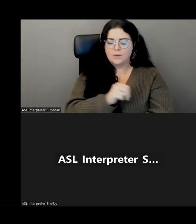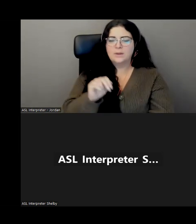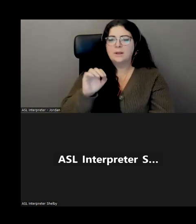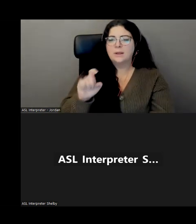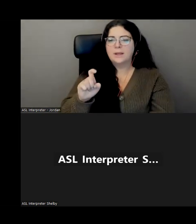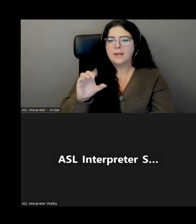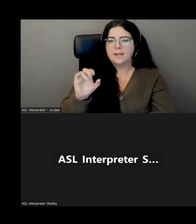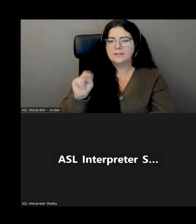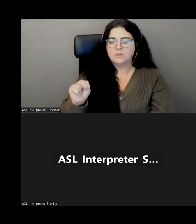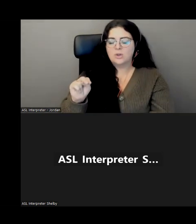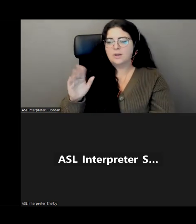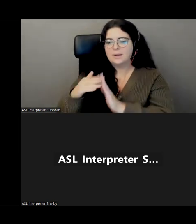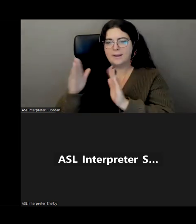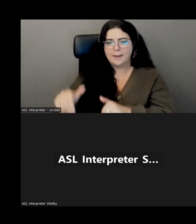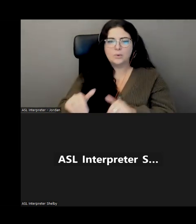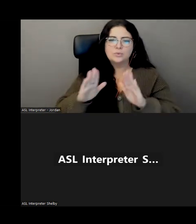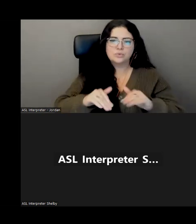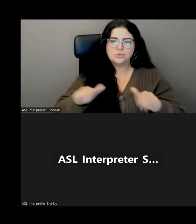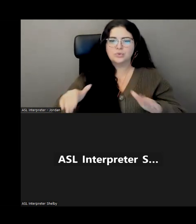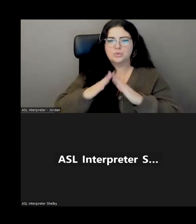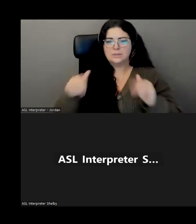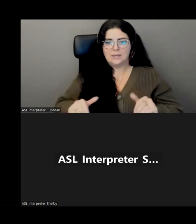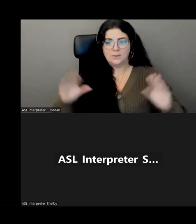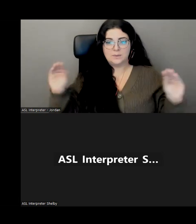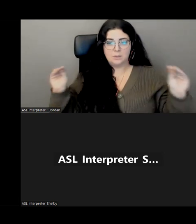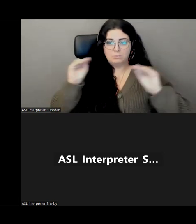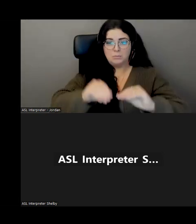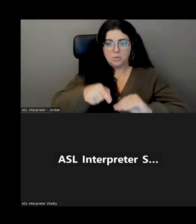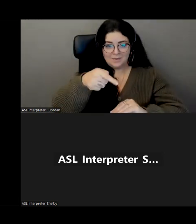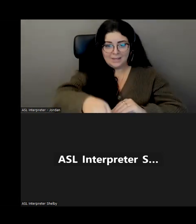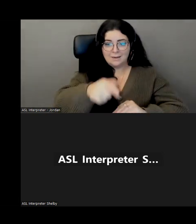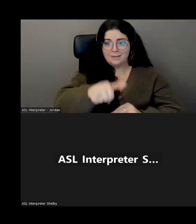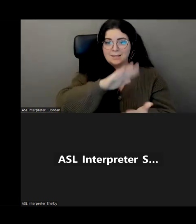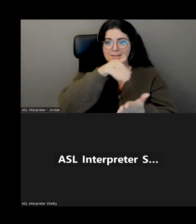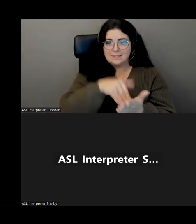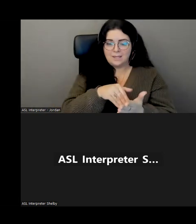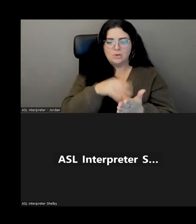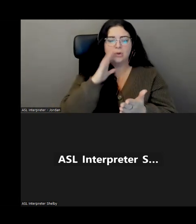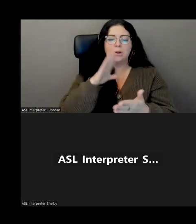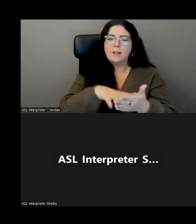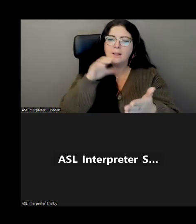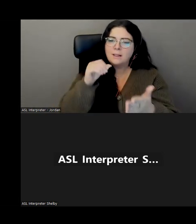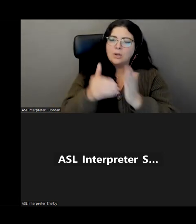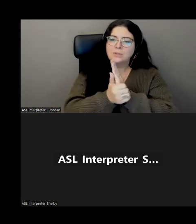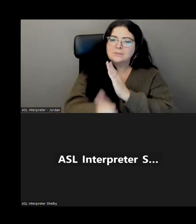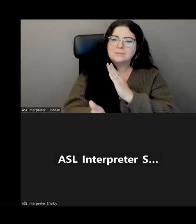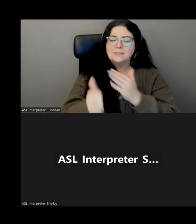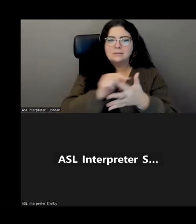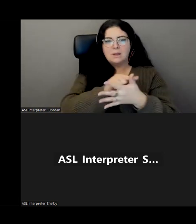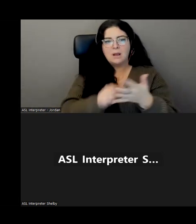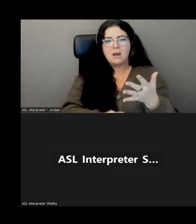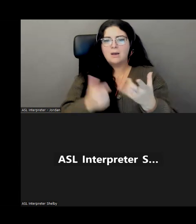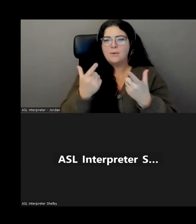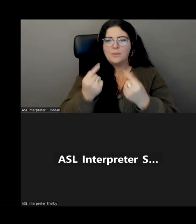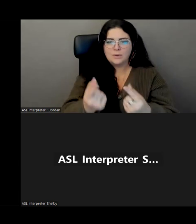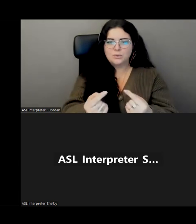House, Children's House. They would move into this center and learn the skills that they needed in order to